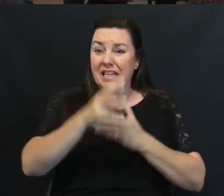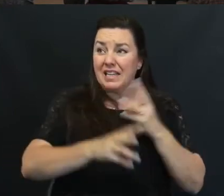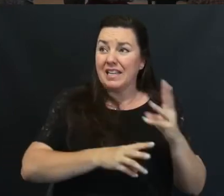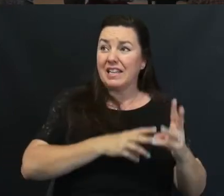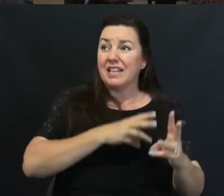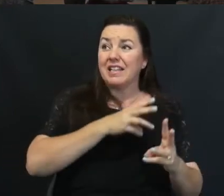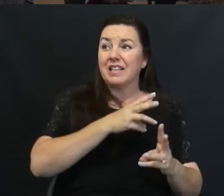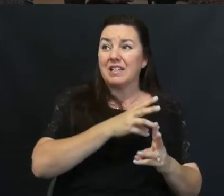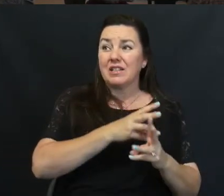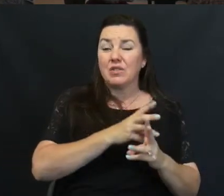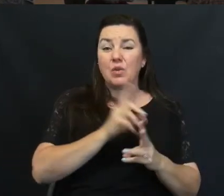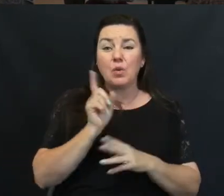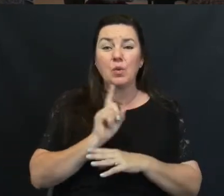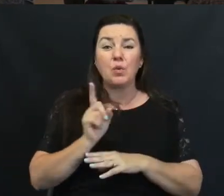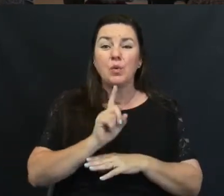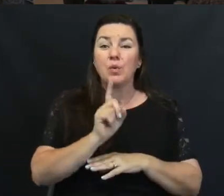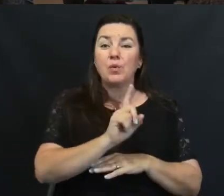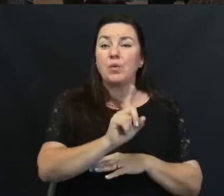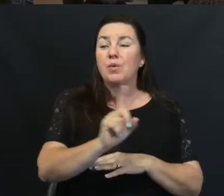world.